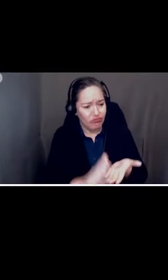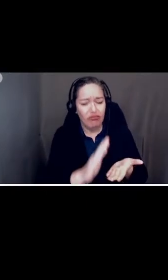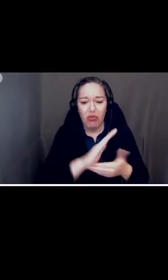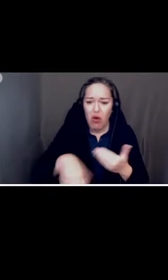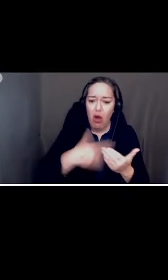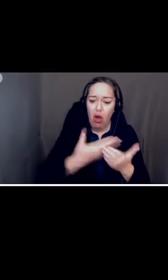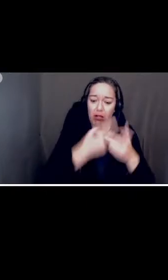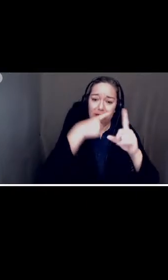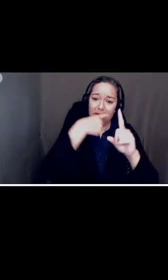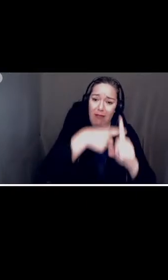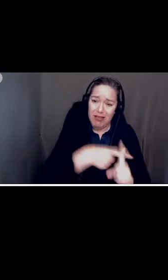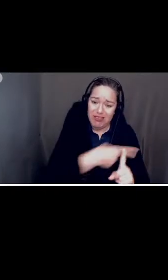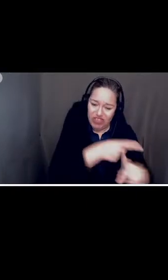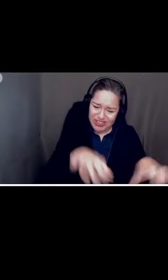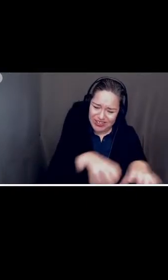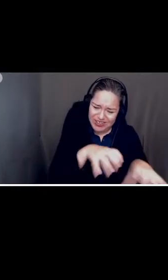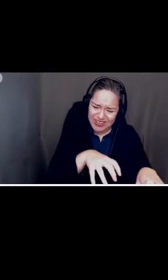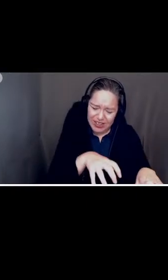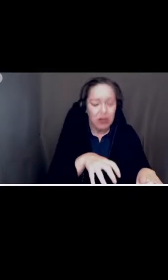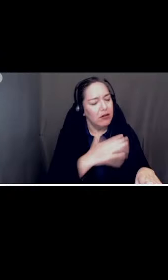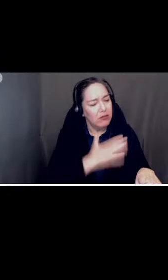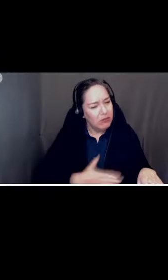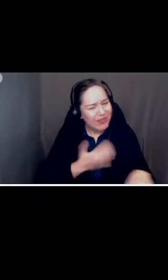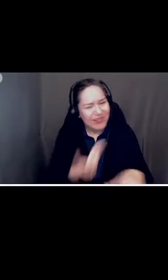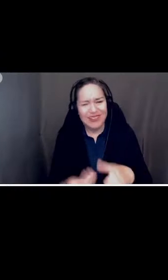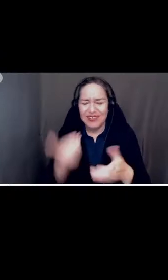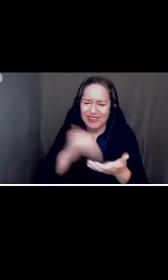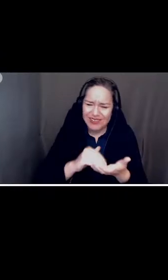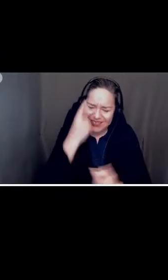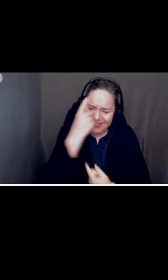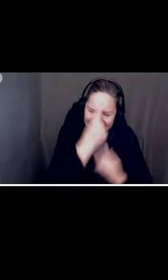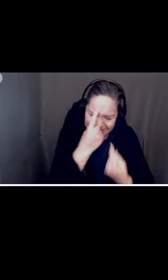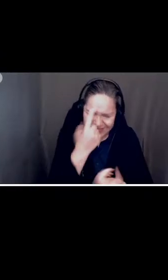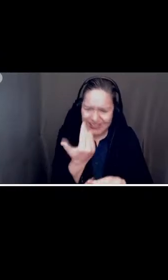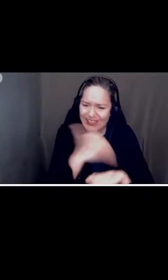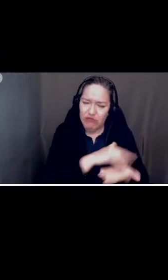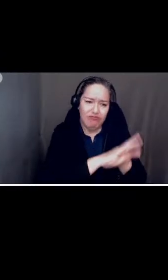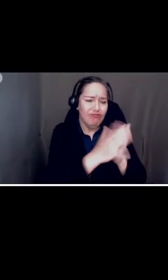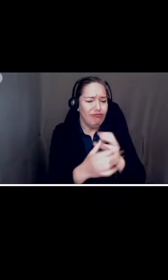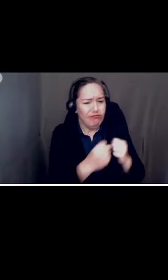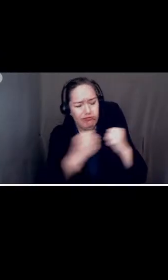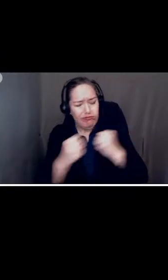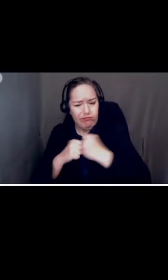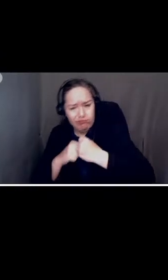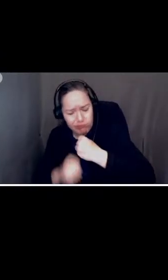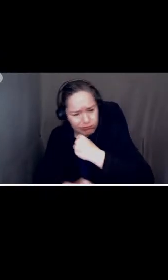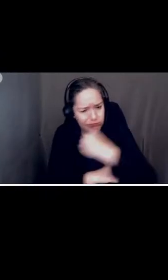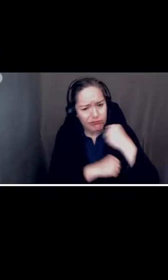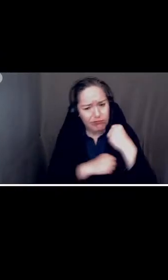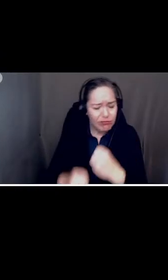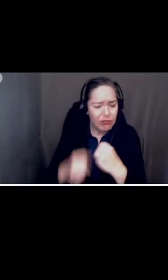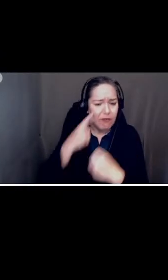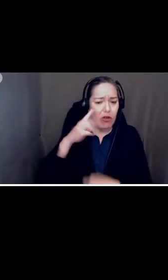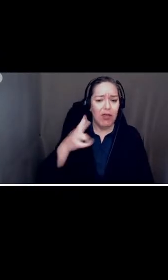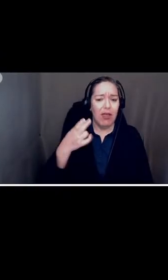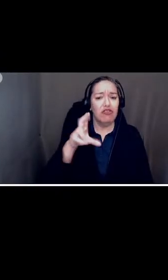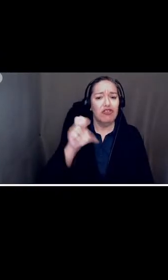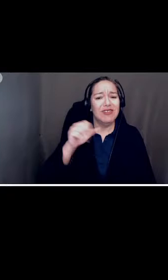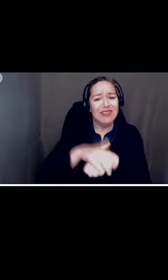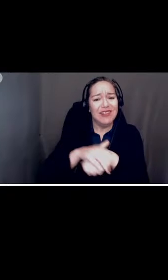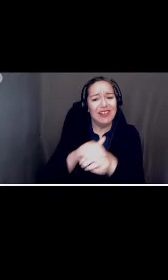accomplished that you reconsider she has become our backbone and strength for the bhs english learners program thank you for your consideration